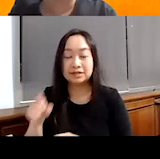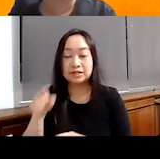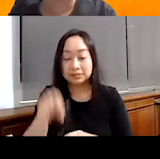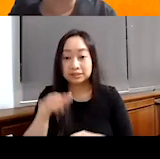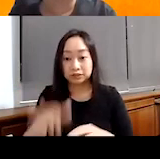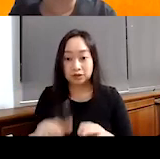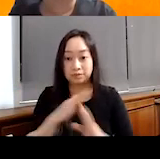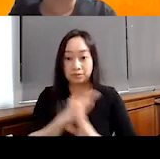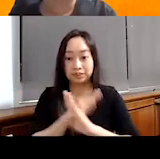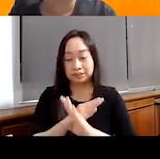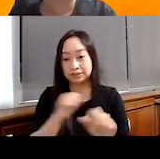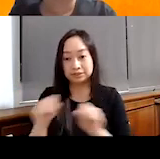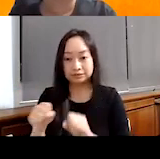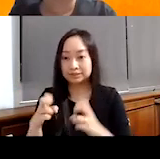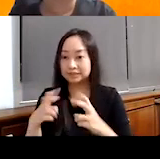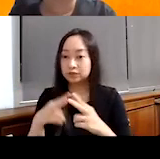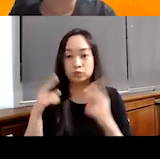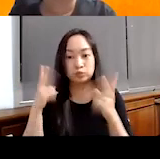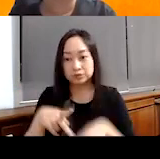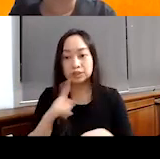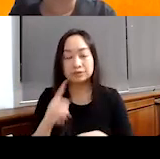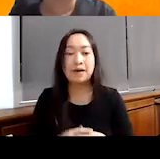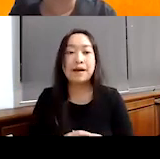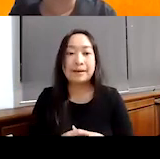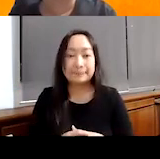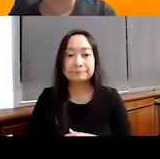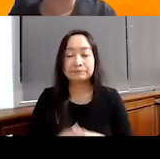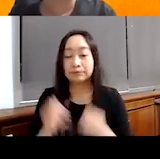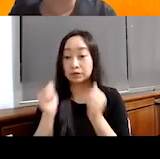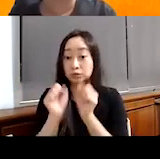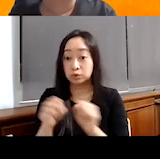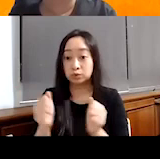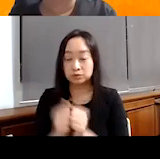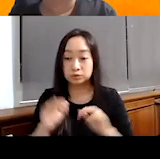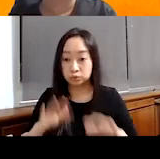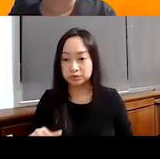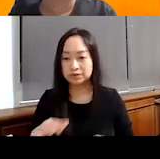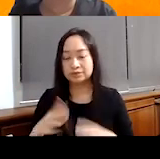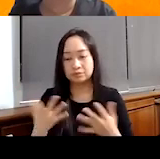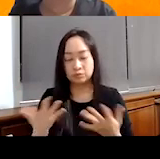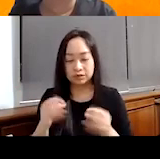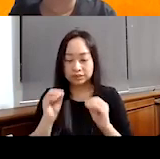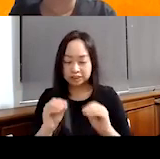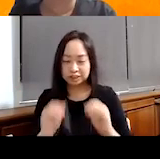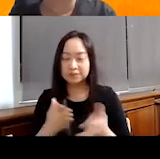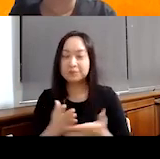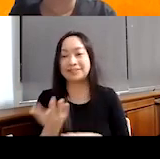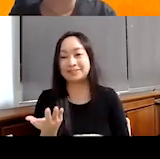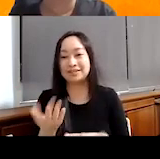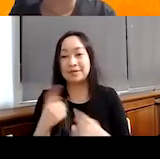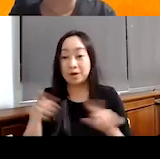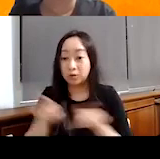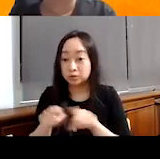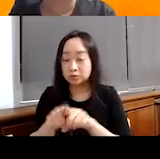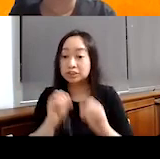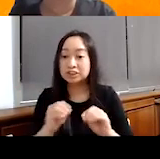protection statistics are even worse. So with children, it's about teaching them their rights, but it's also about teaching them their